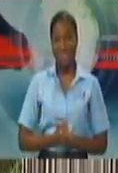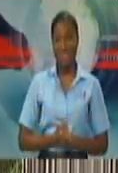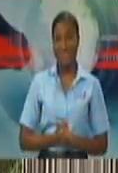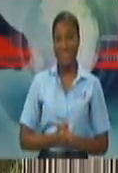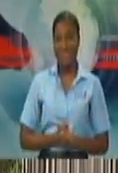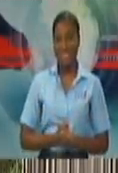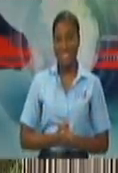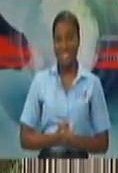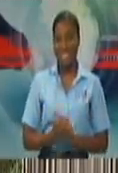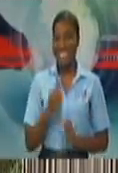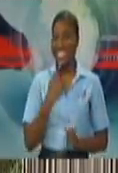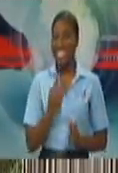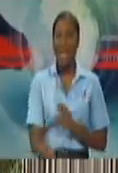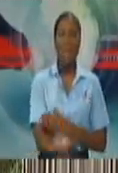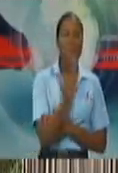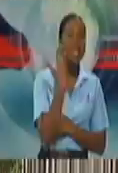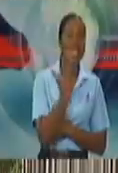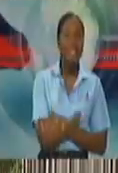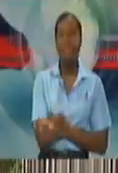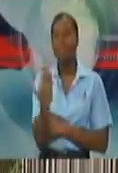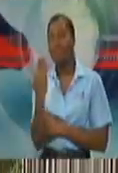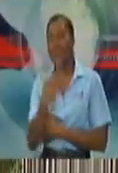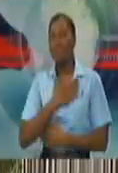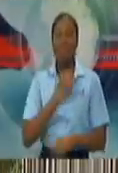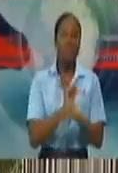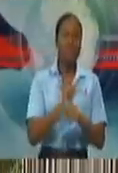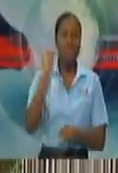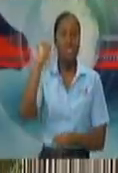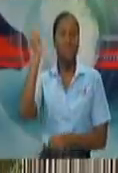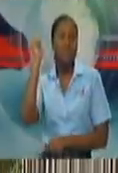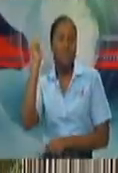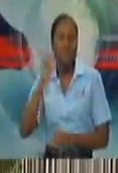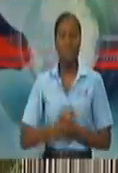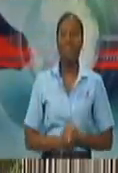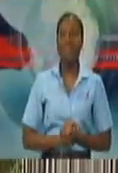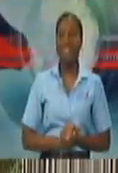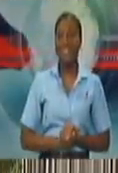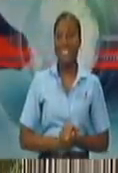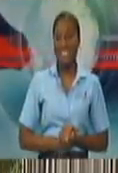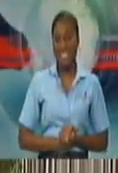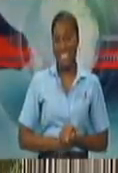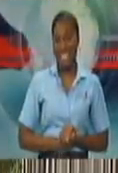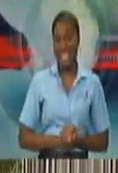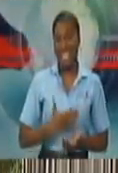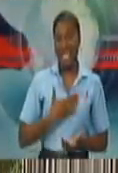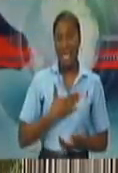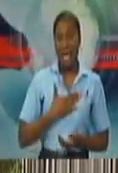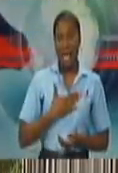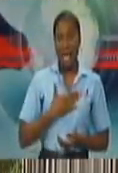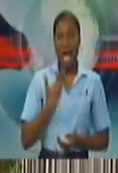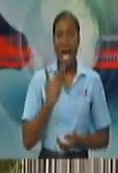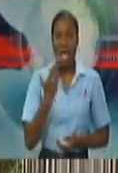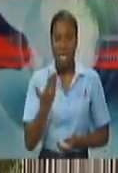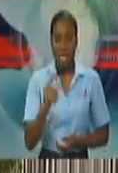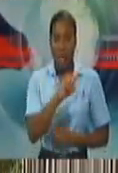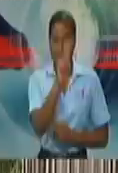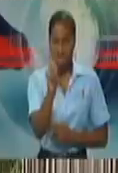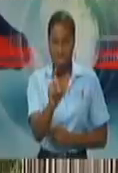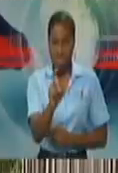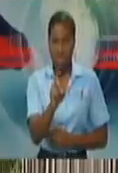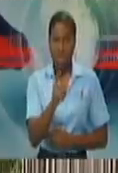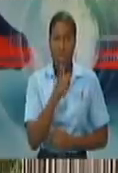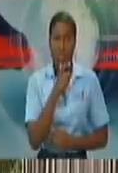Hi, good morning. Candice Jackson from Tobago Channel 5. Good morning. My question is to